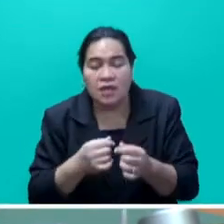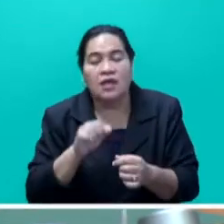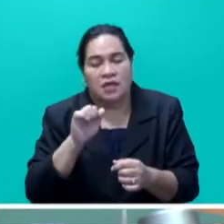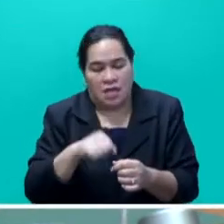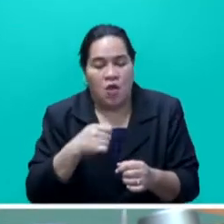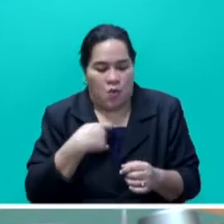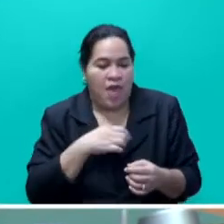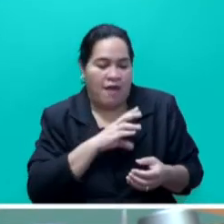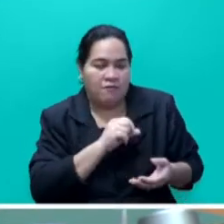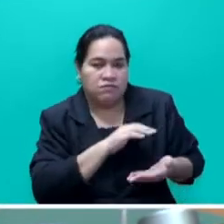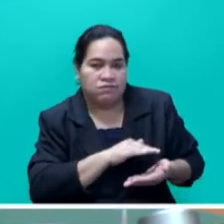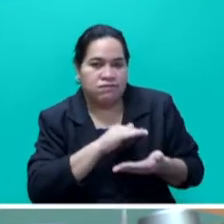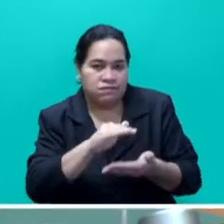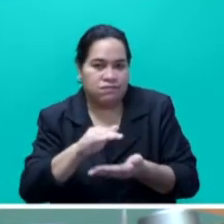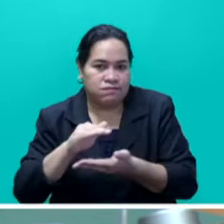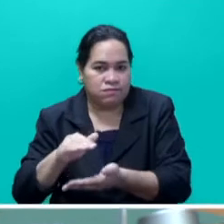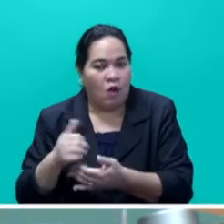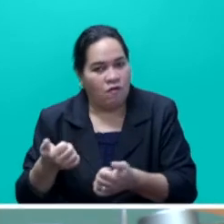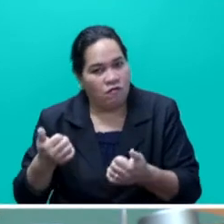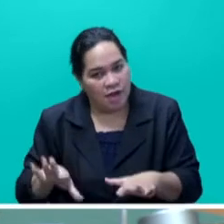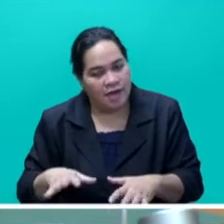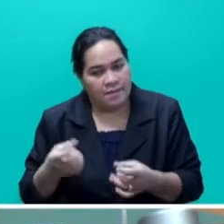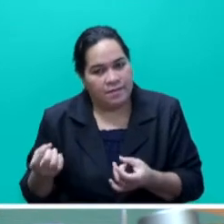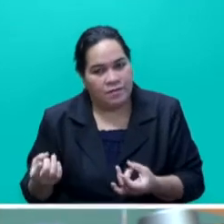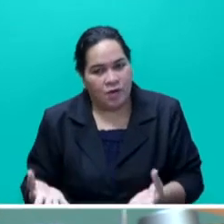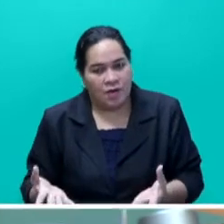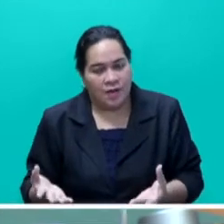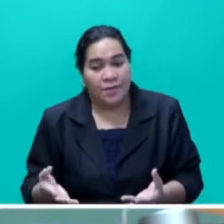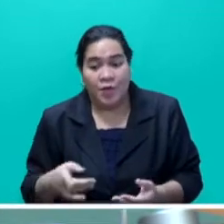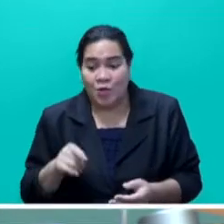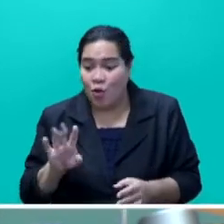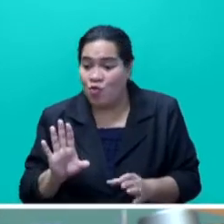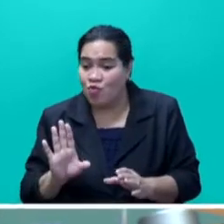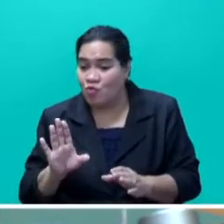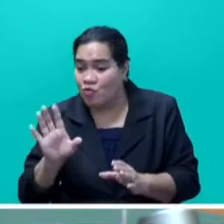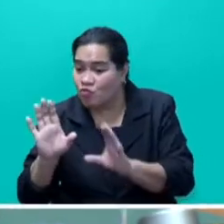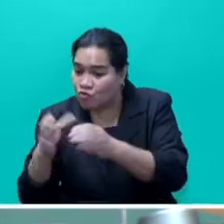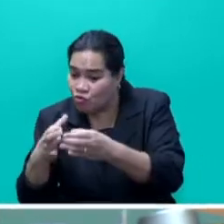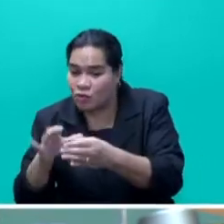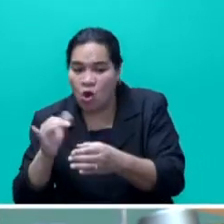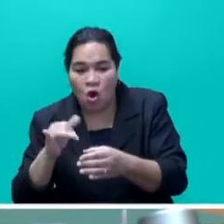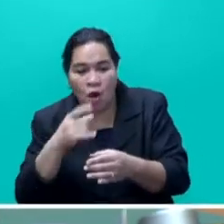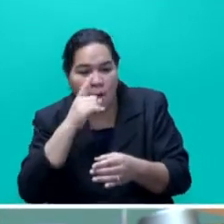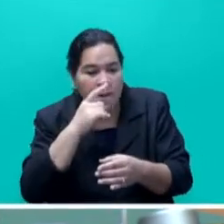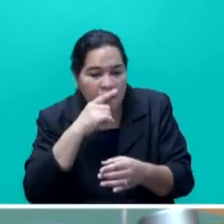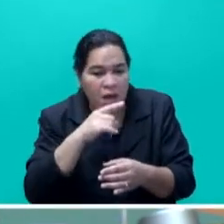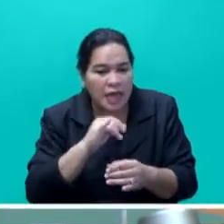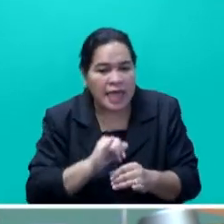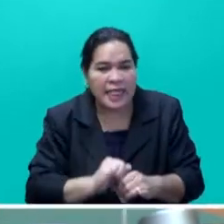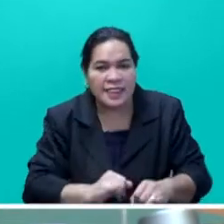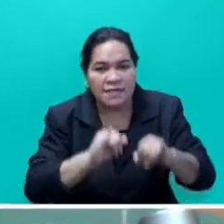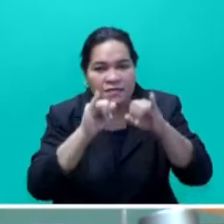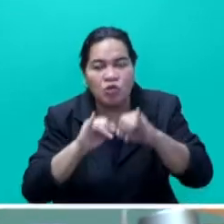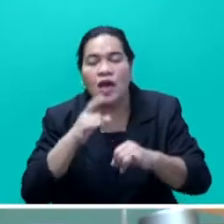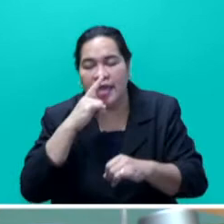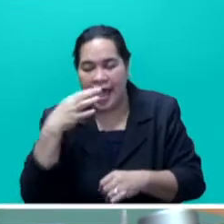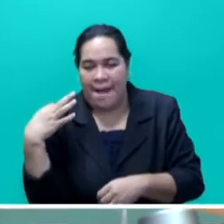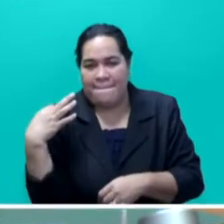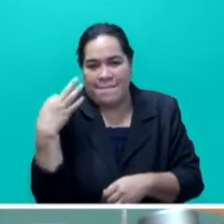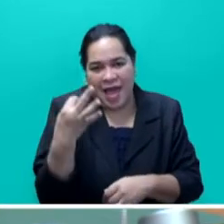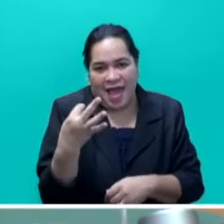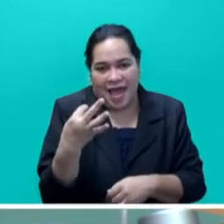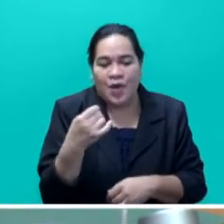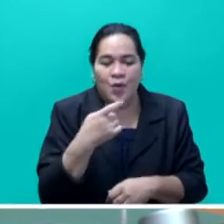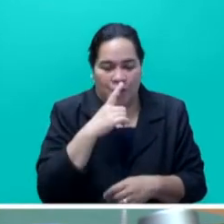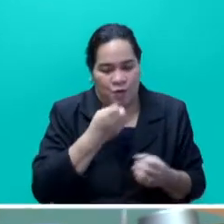and now these groups, these individuals can apply to get that, get this basic leverage, Mr